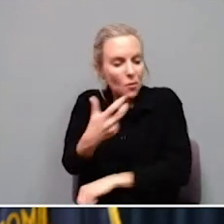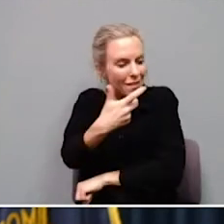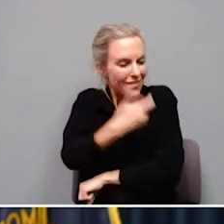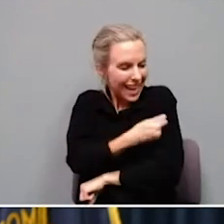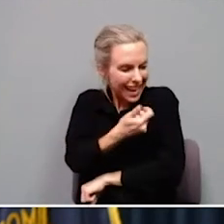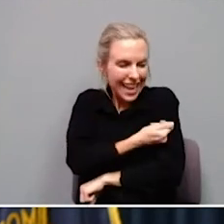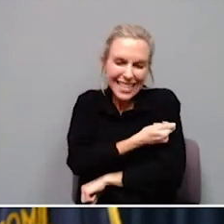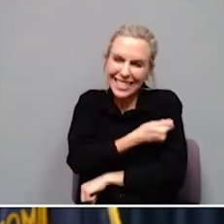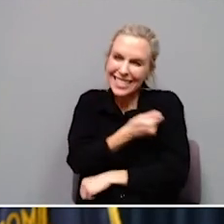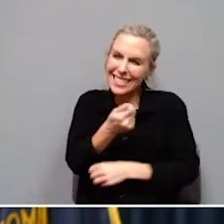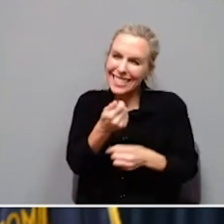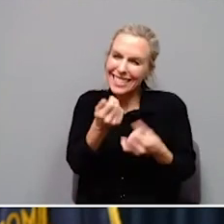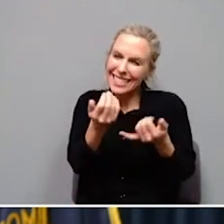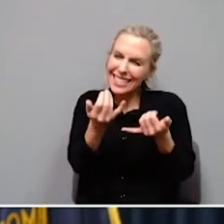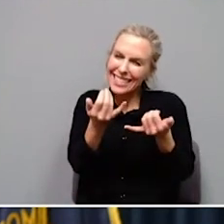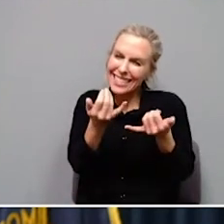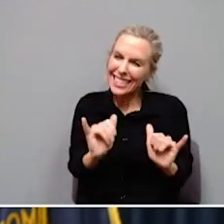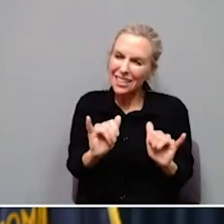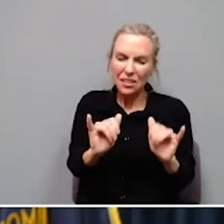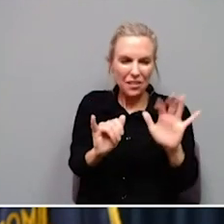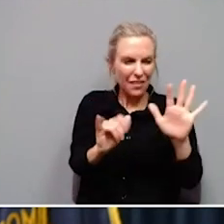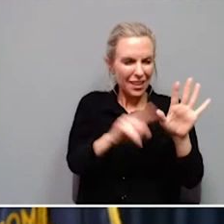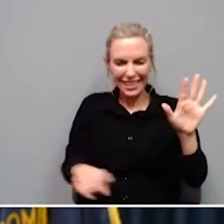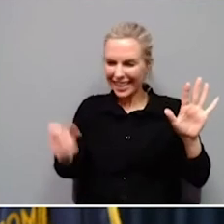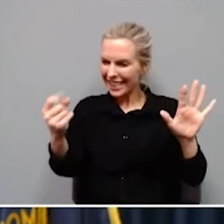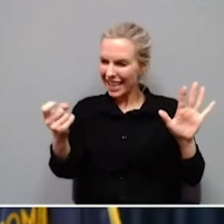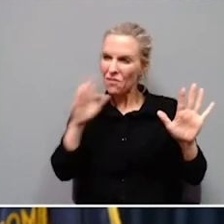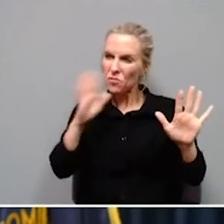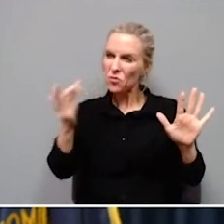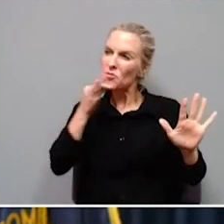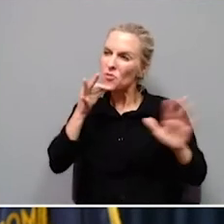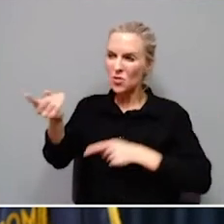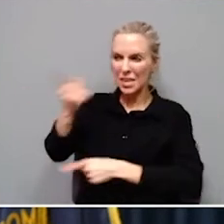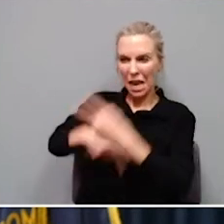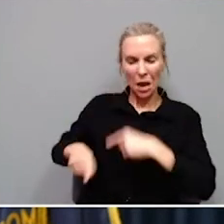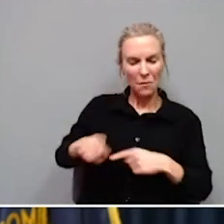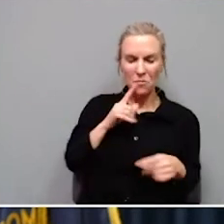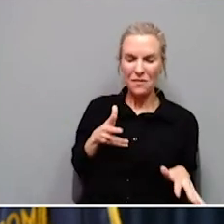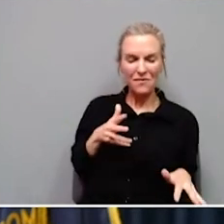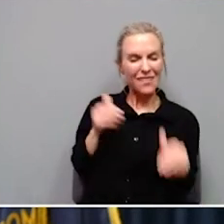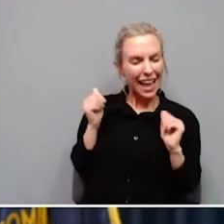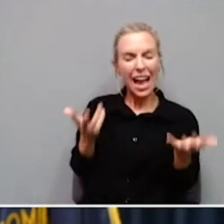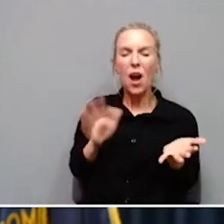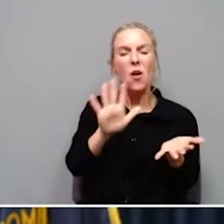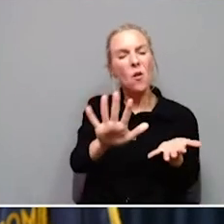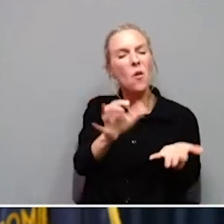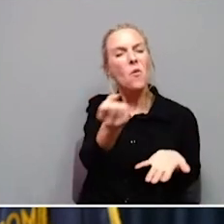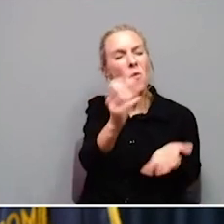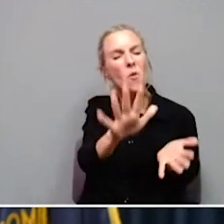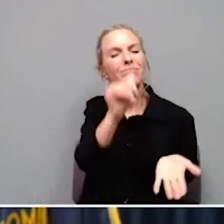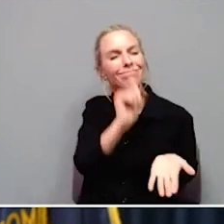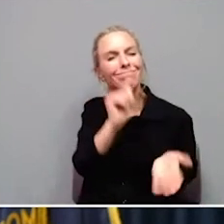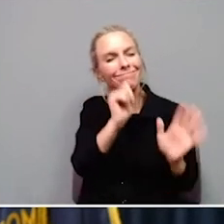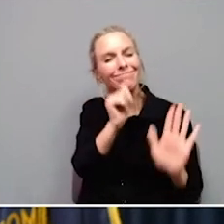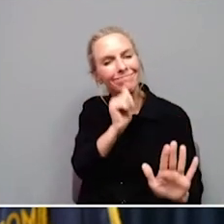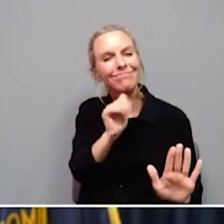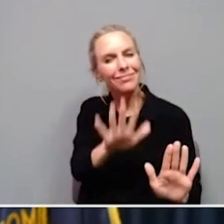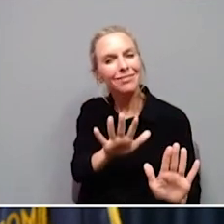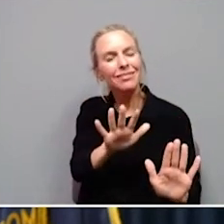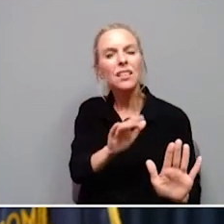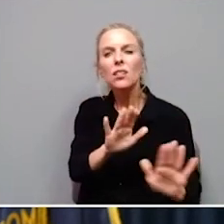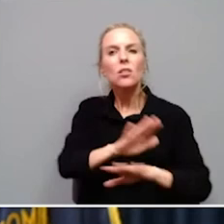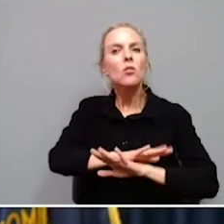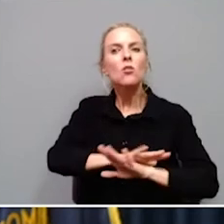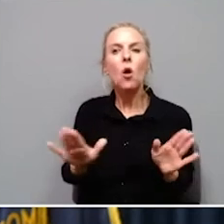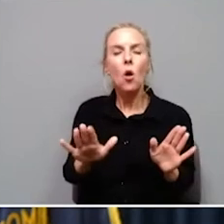horizon for 5 to 11-year-olds coming what we think is really fast, hold on. Again, don't punt on